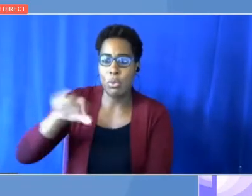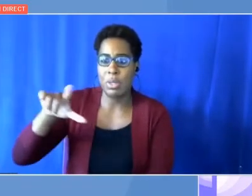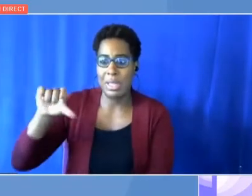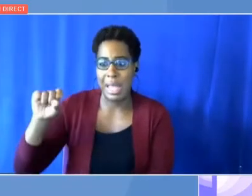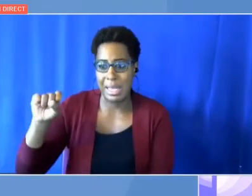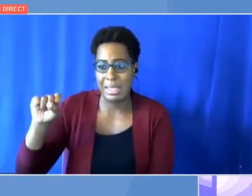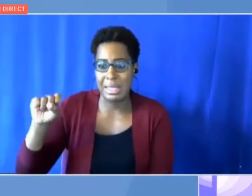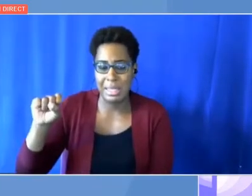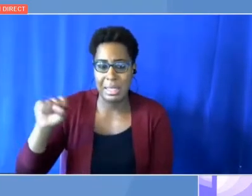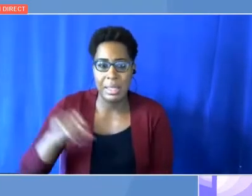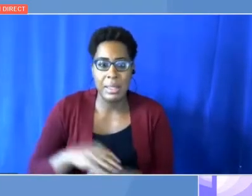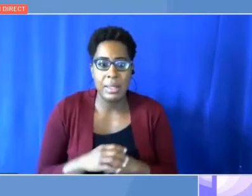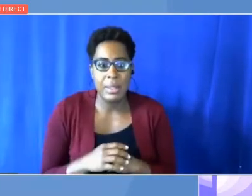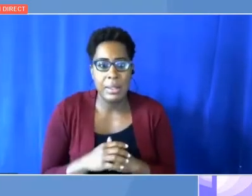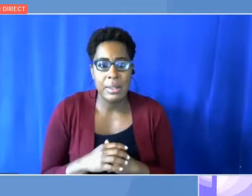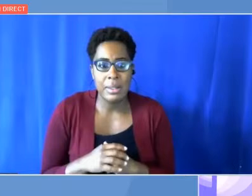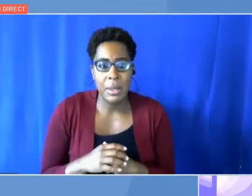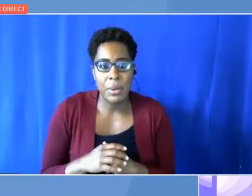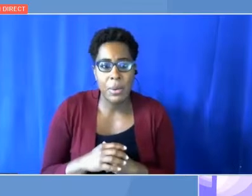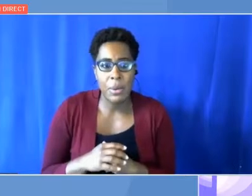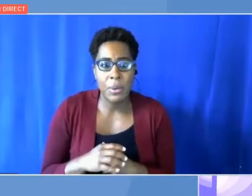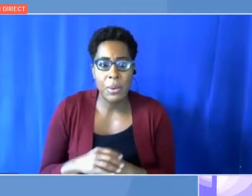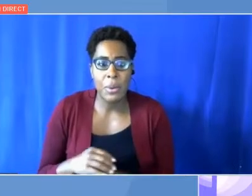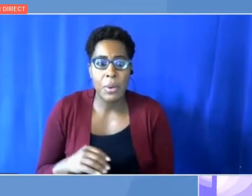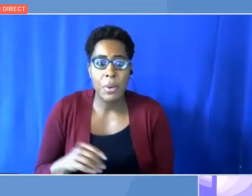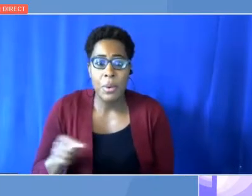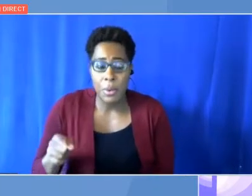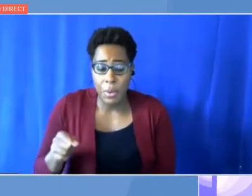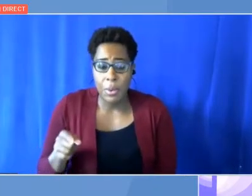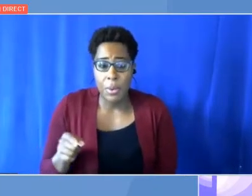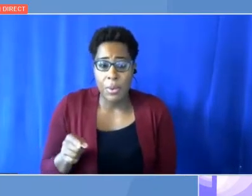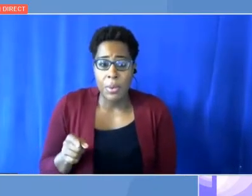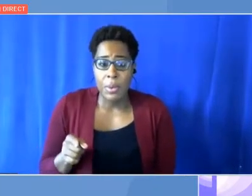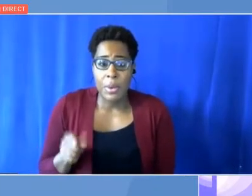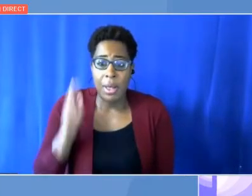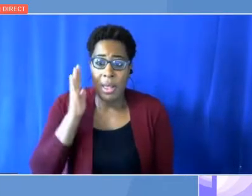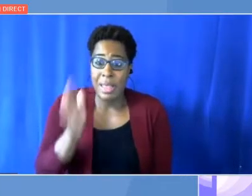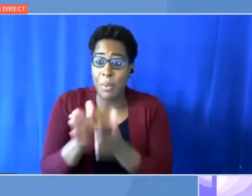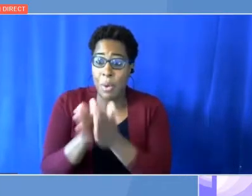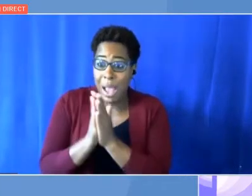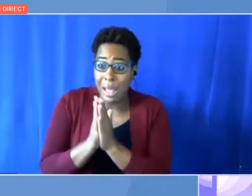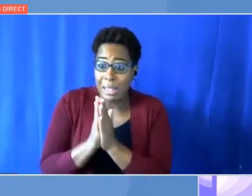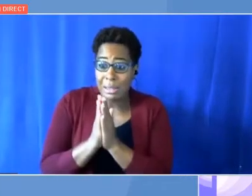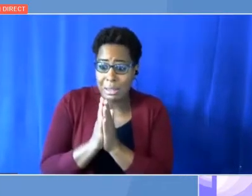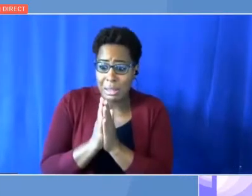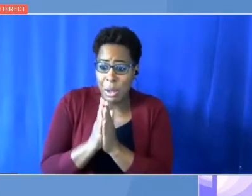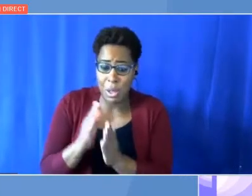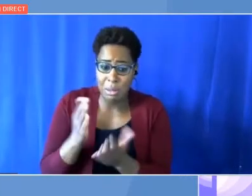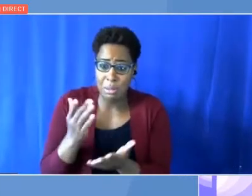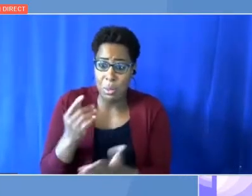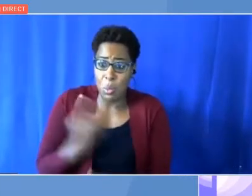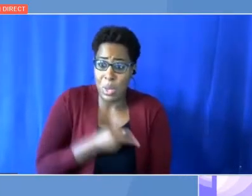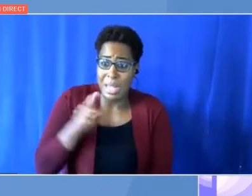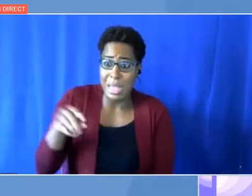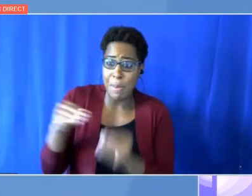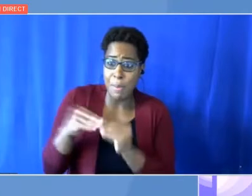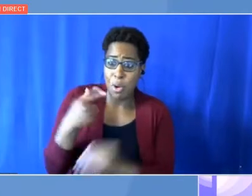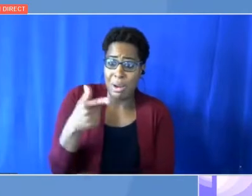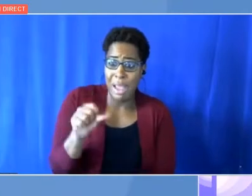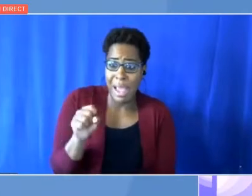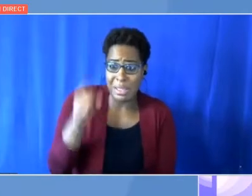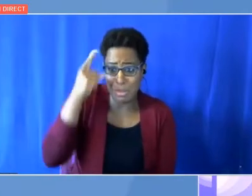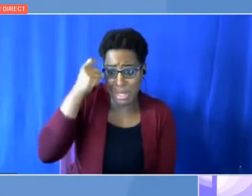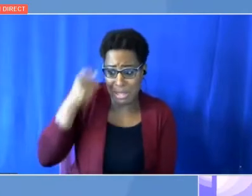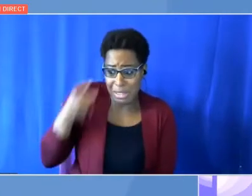for Africa. no sense. And they will ask to use more gas because they think they have the right to do this. So,